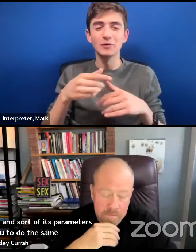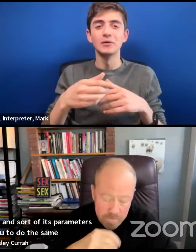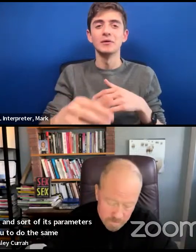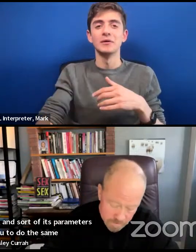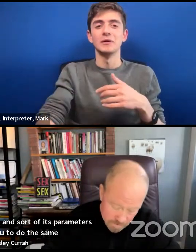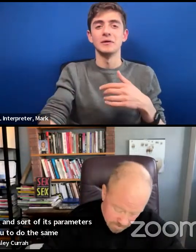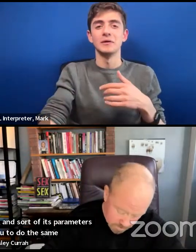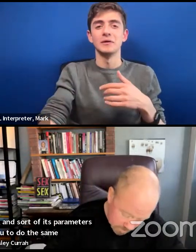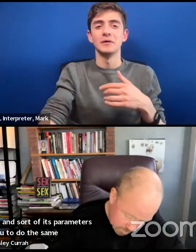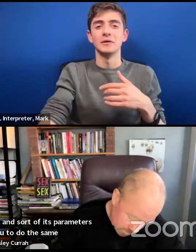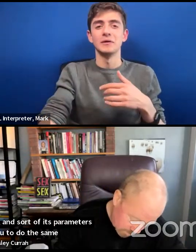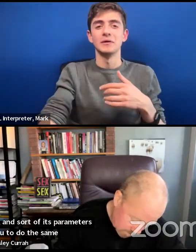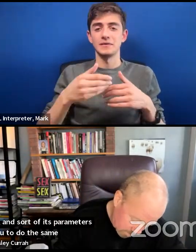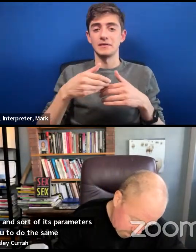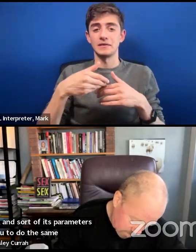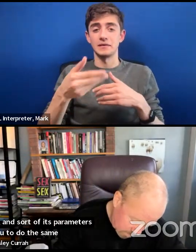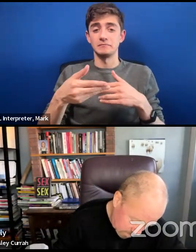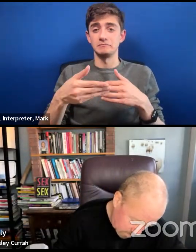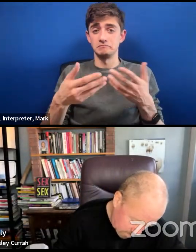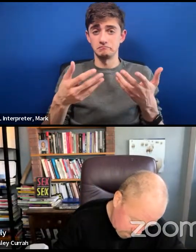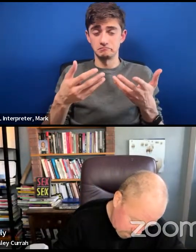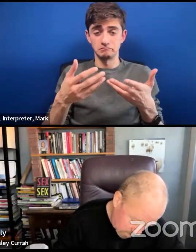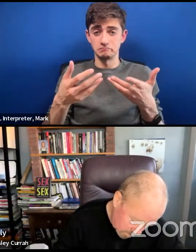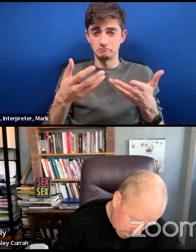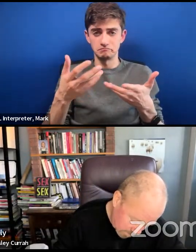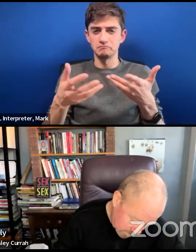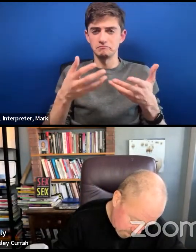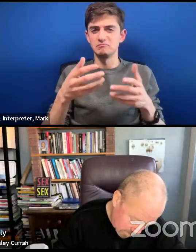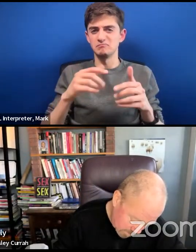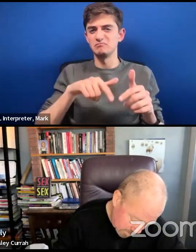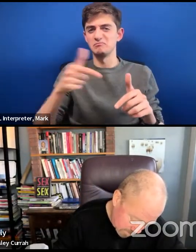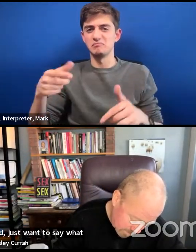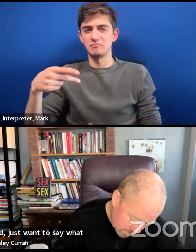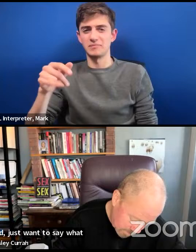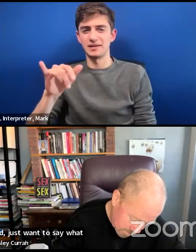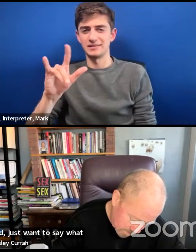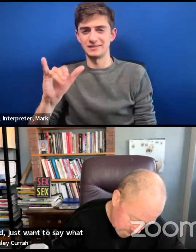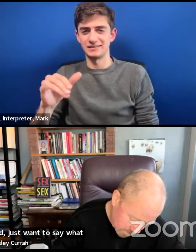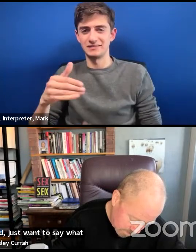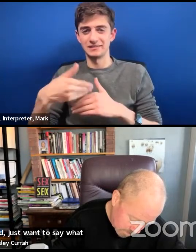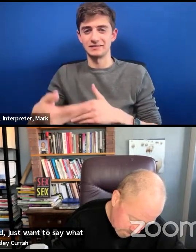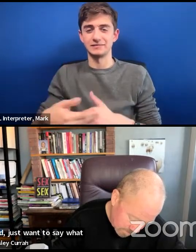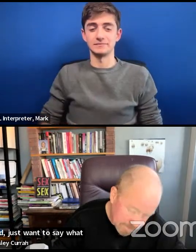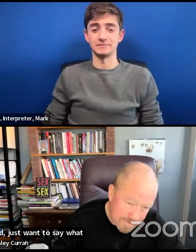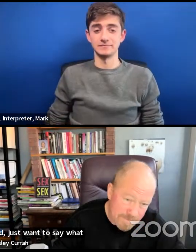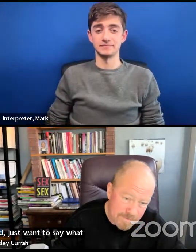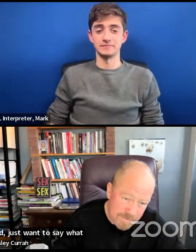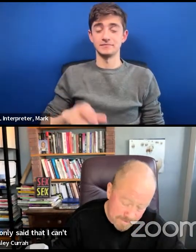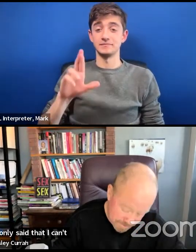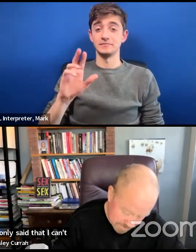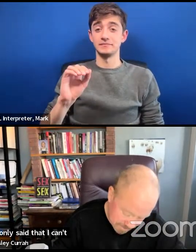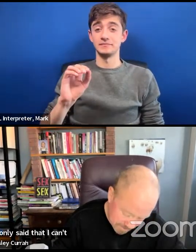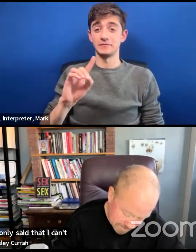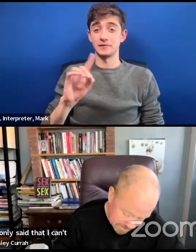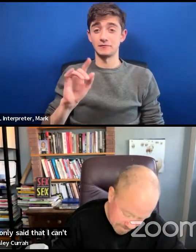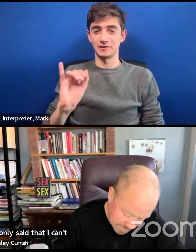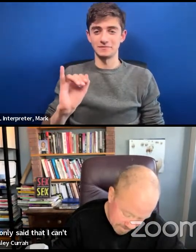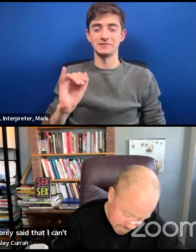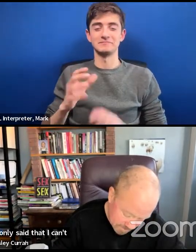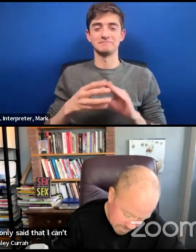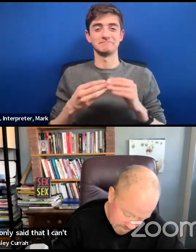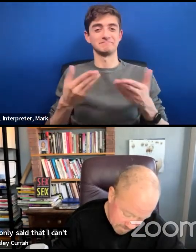Absolutely. And before I start, I just want to say what a gift it is to be here. I've only said that I can't see Paisley and Matt in person,